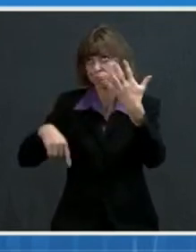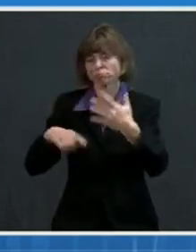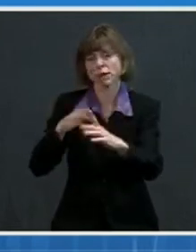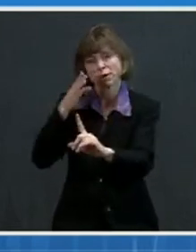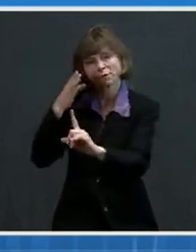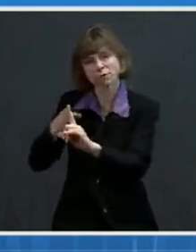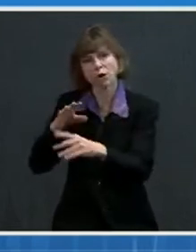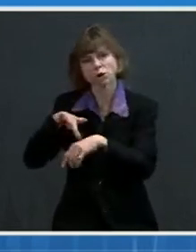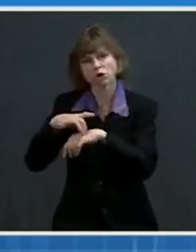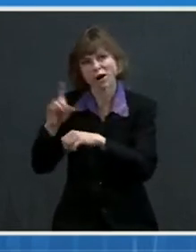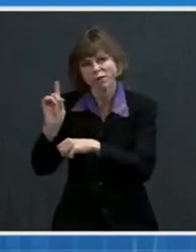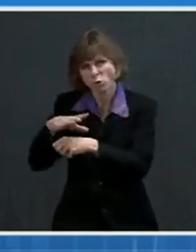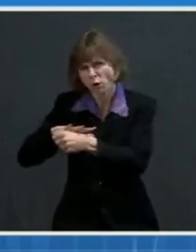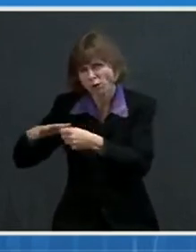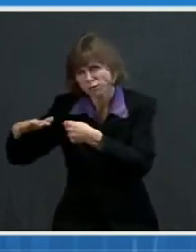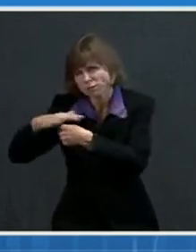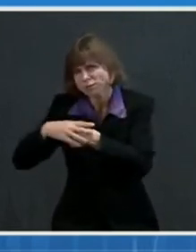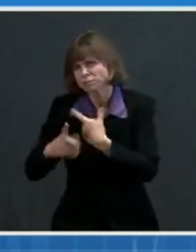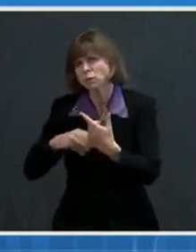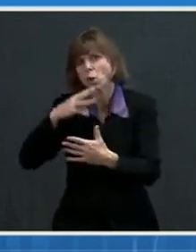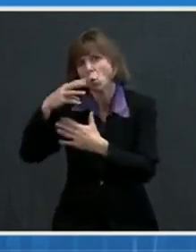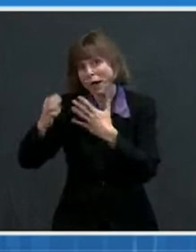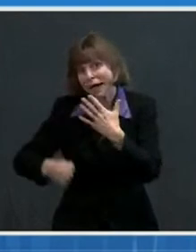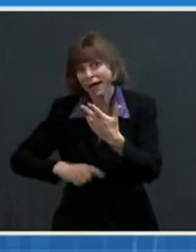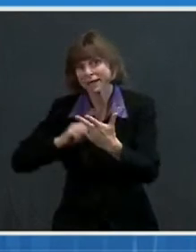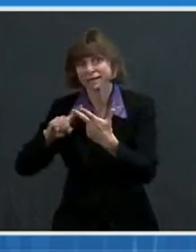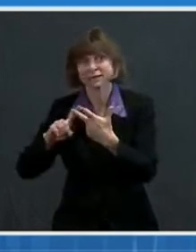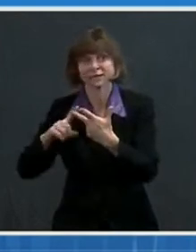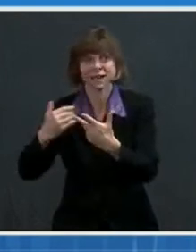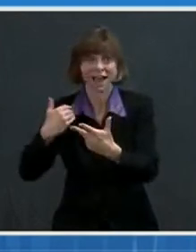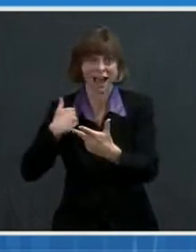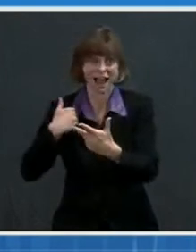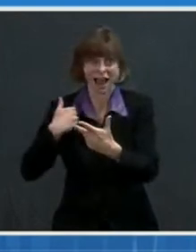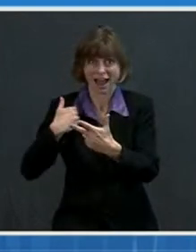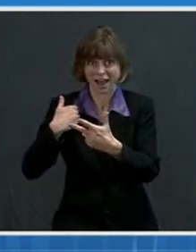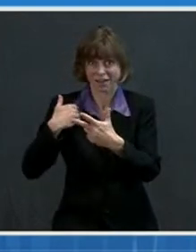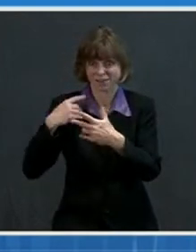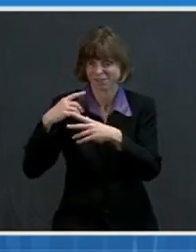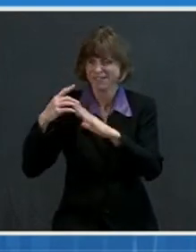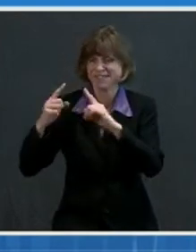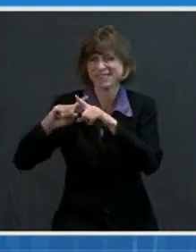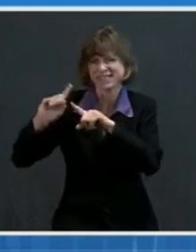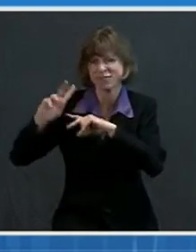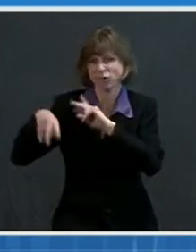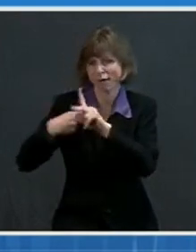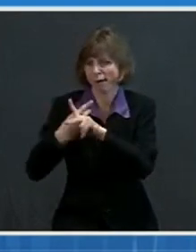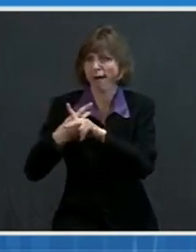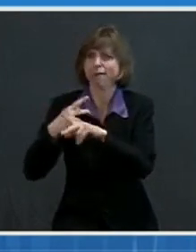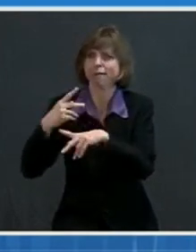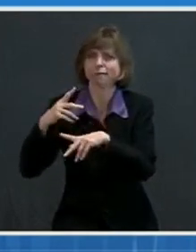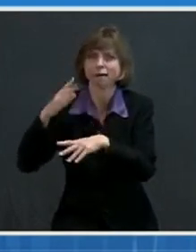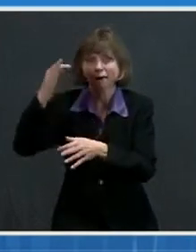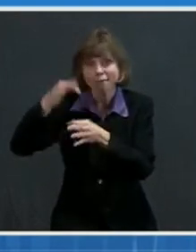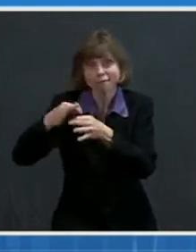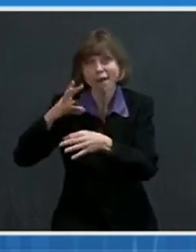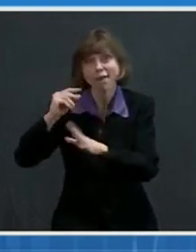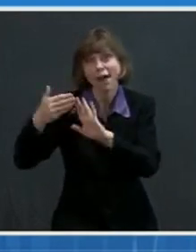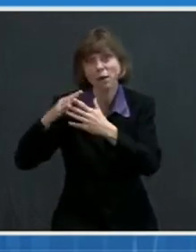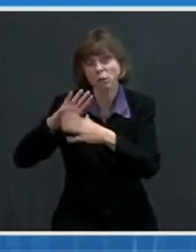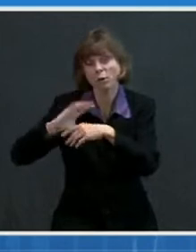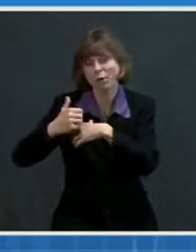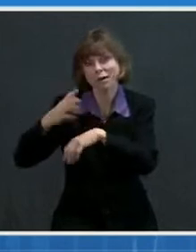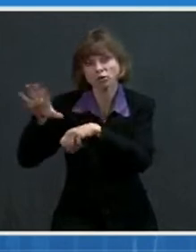extended hours, reserve slots for registration through faith-based and community-based organizations, as well as deployment